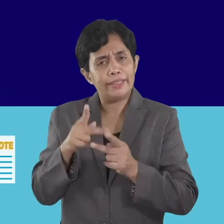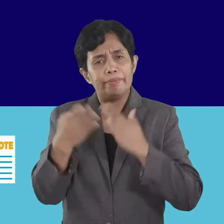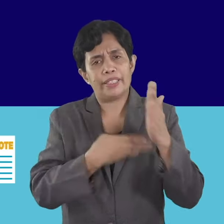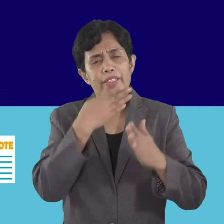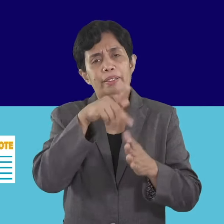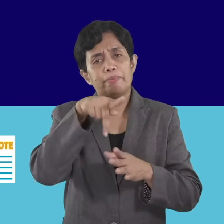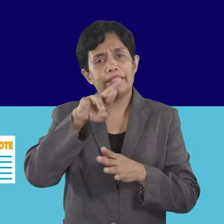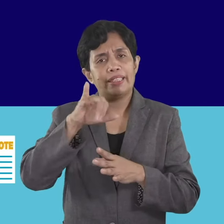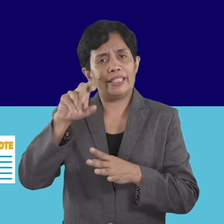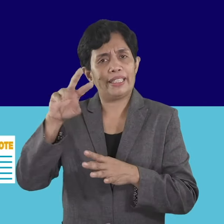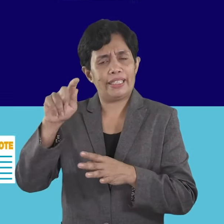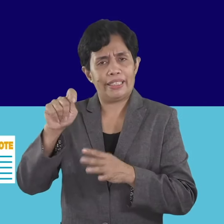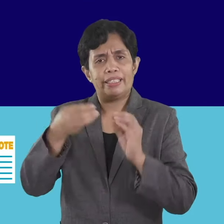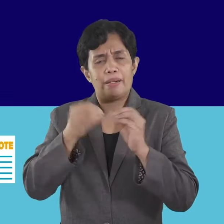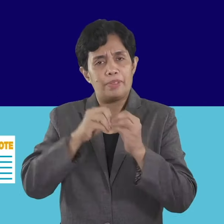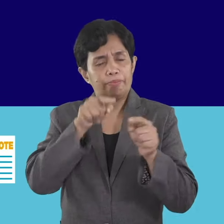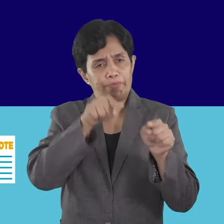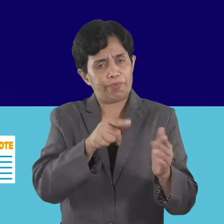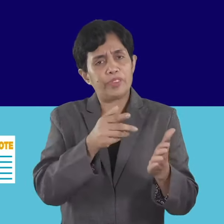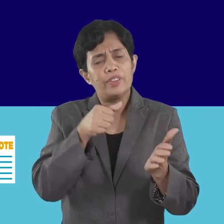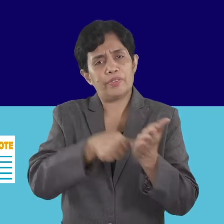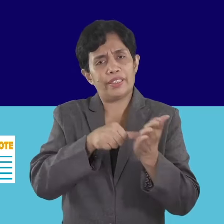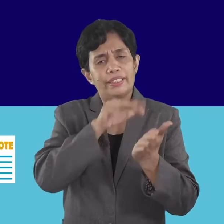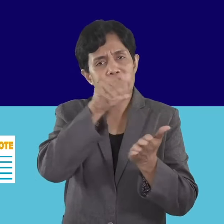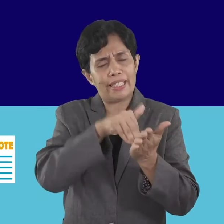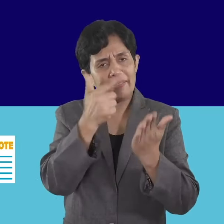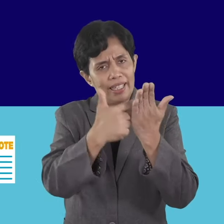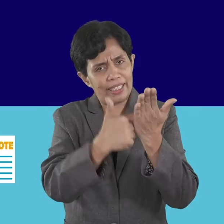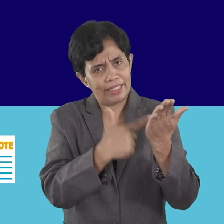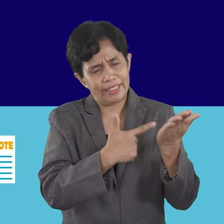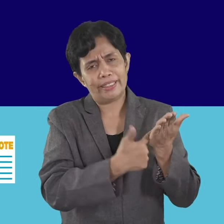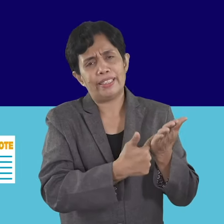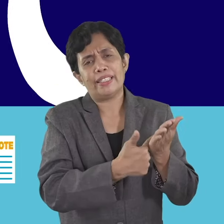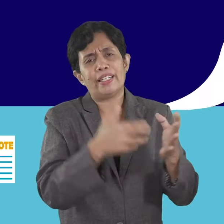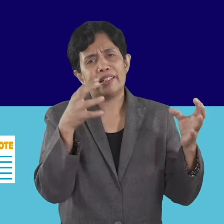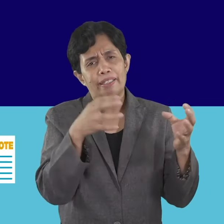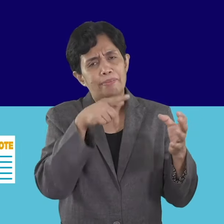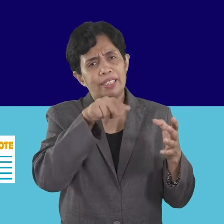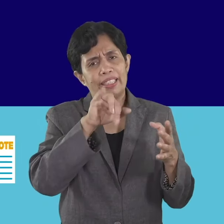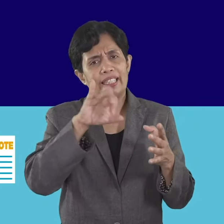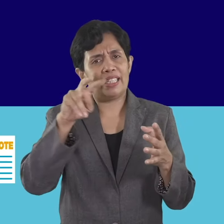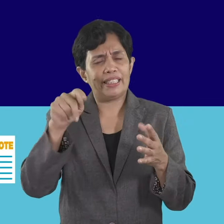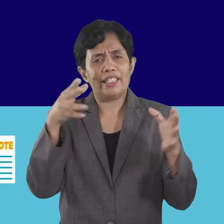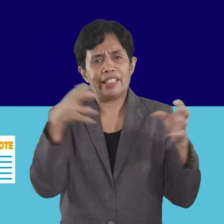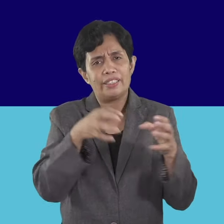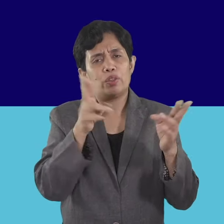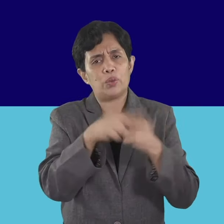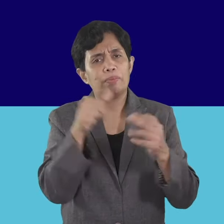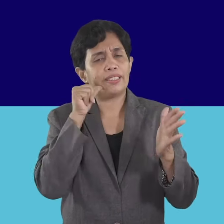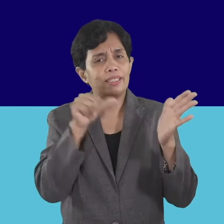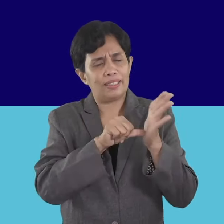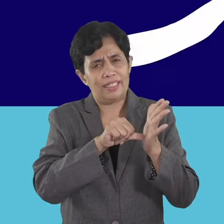At the voting center, there will be a list of which precincts are clustered, their room assignments, and a layout of the